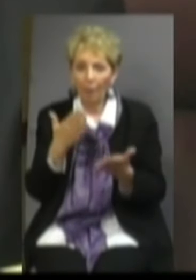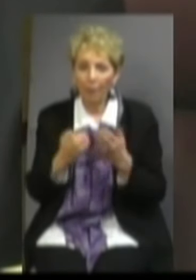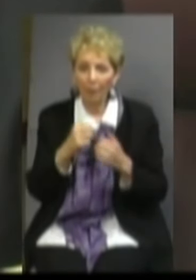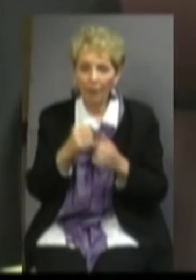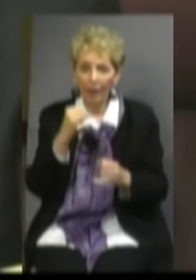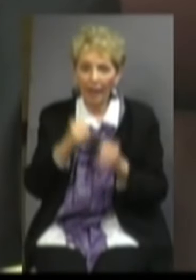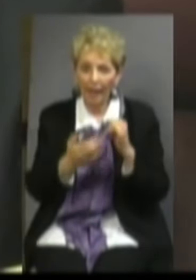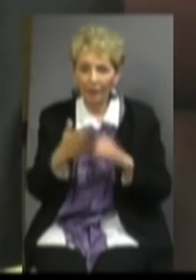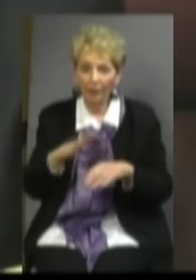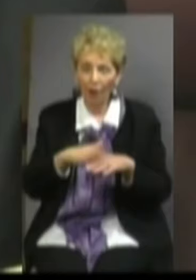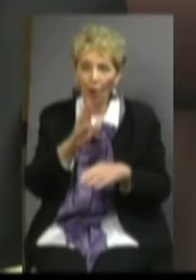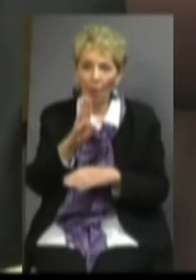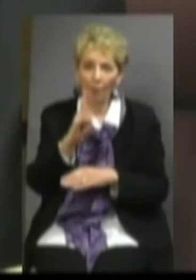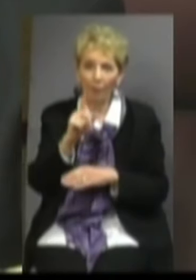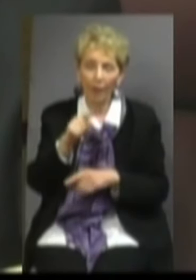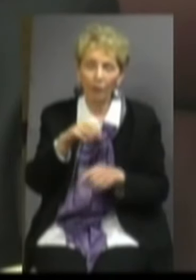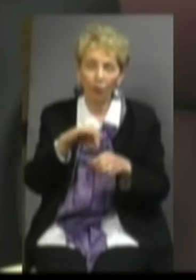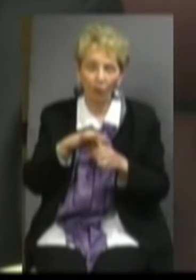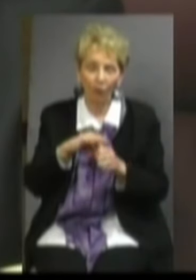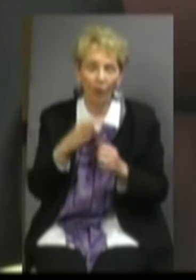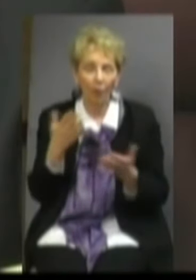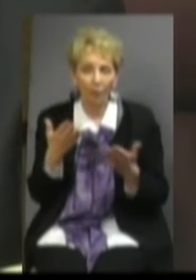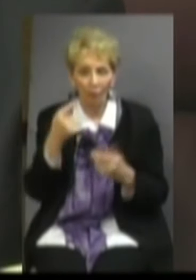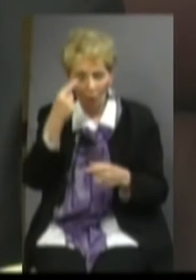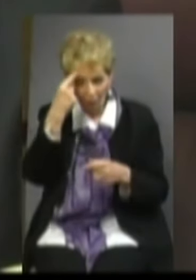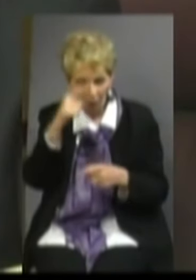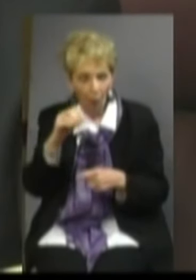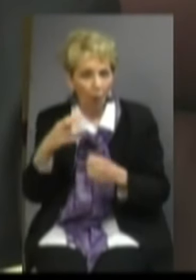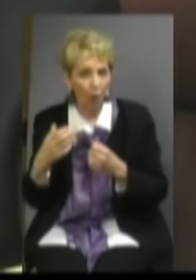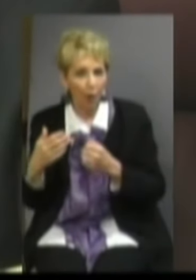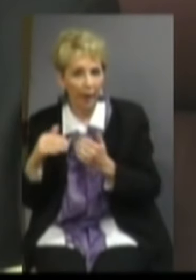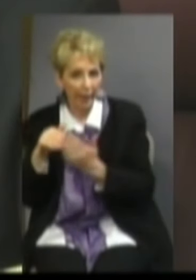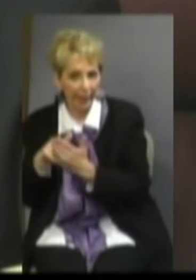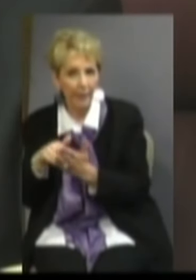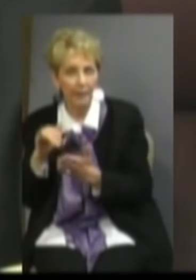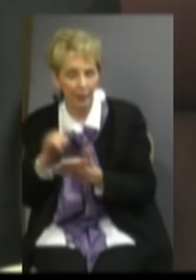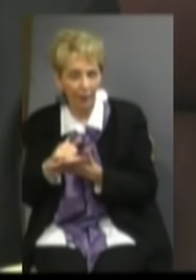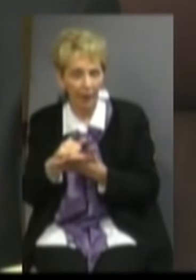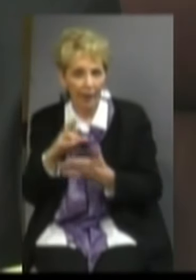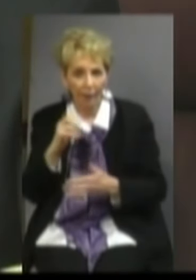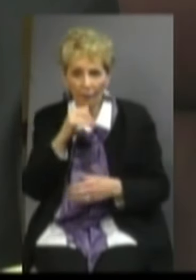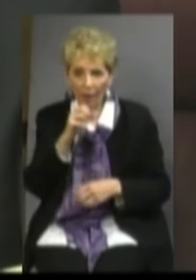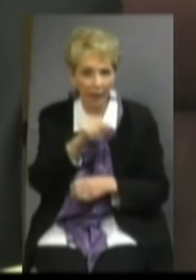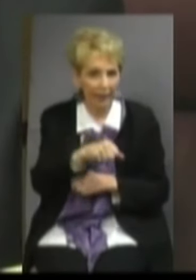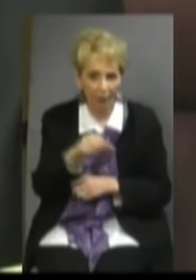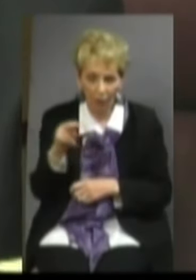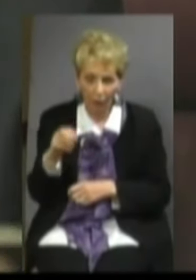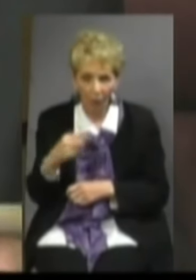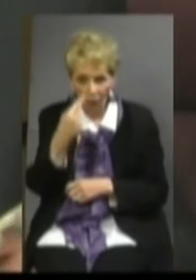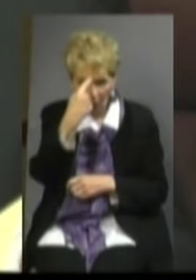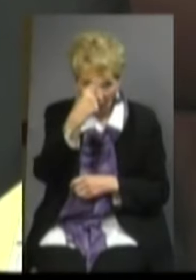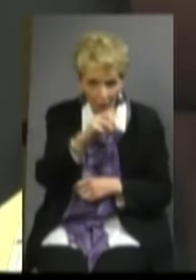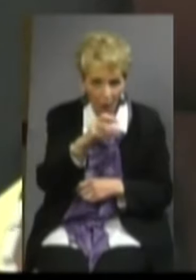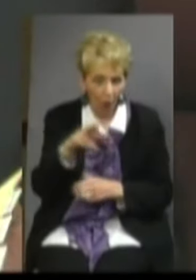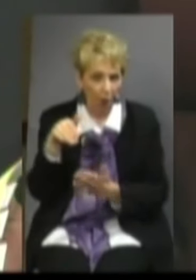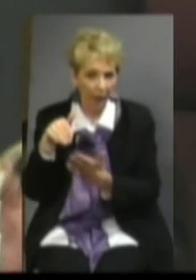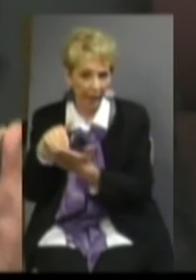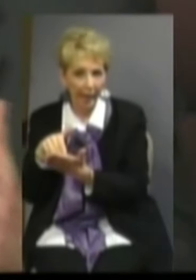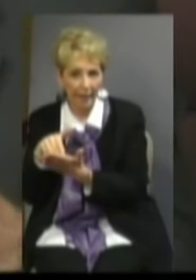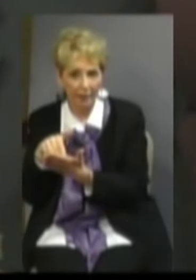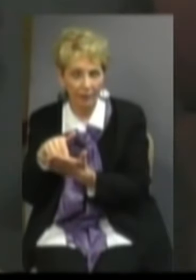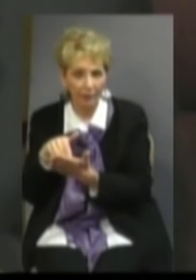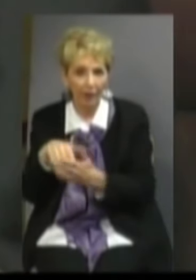be the last thing on the ballot that you vote on, and you'll vote for or against that referendum. It won't be a yes or no vote. It'll be for or against. So